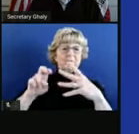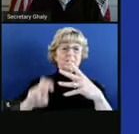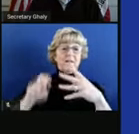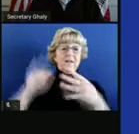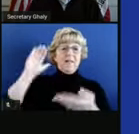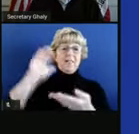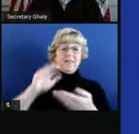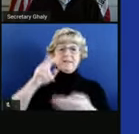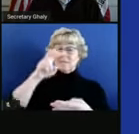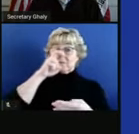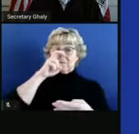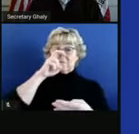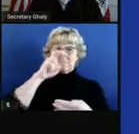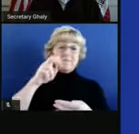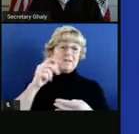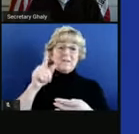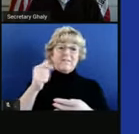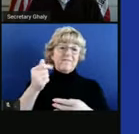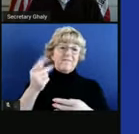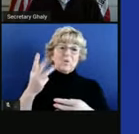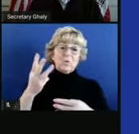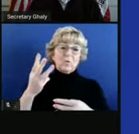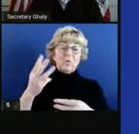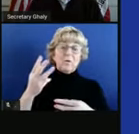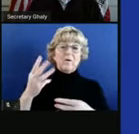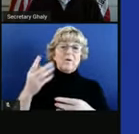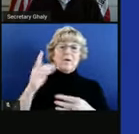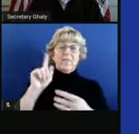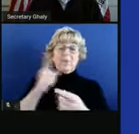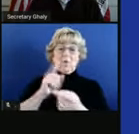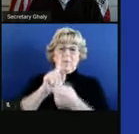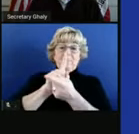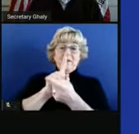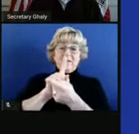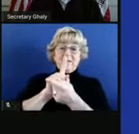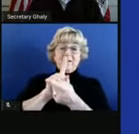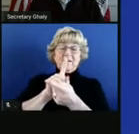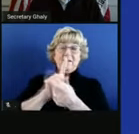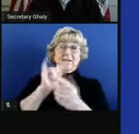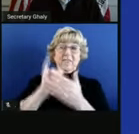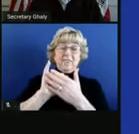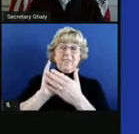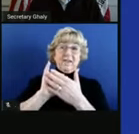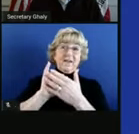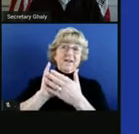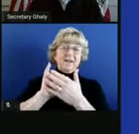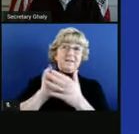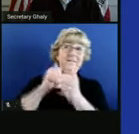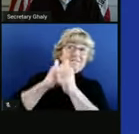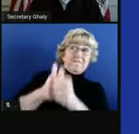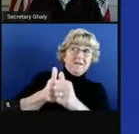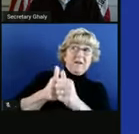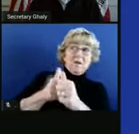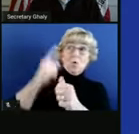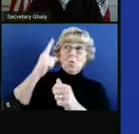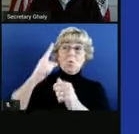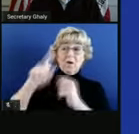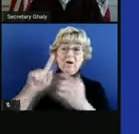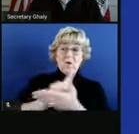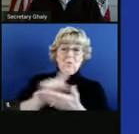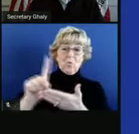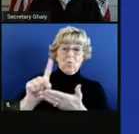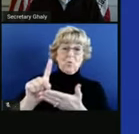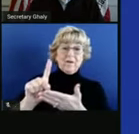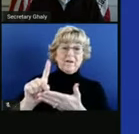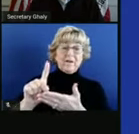tier. It's just a couple. They have only met that threshold for one week. So there's no reported